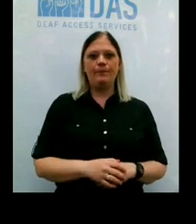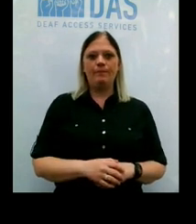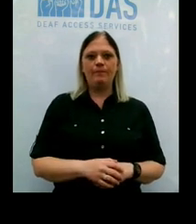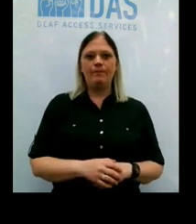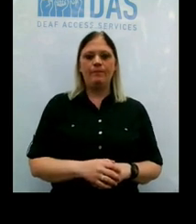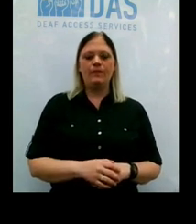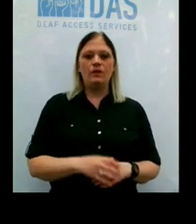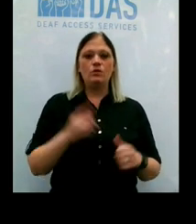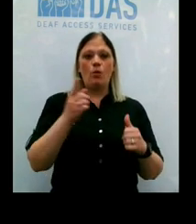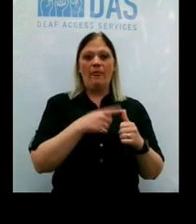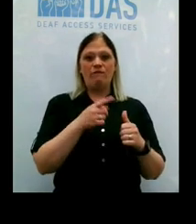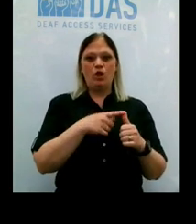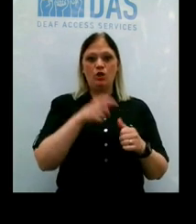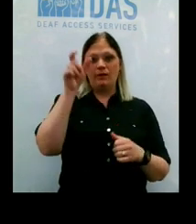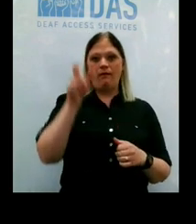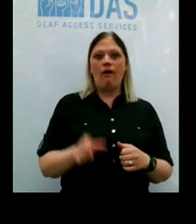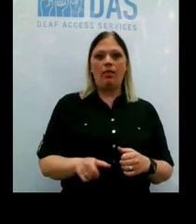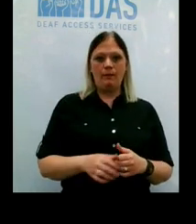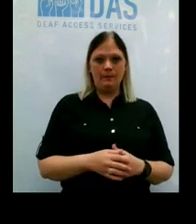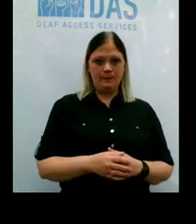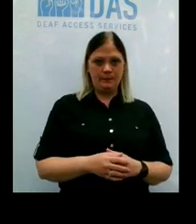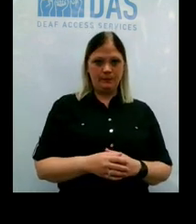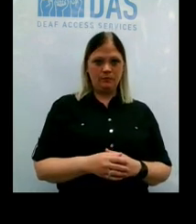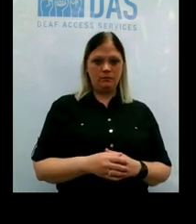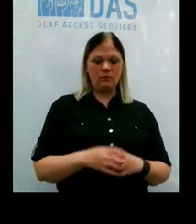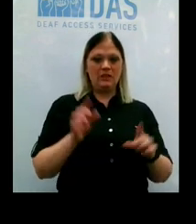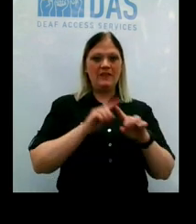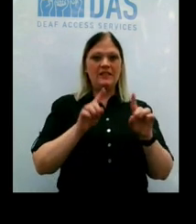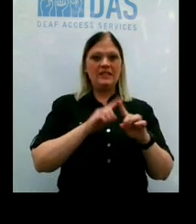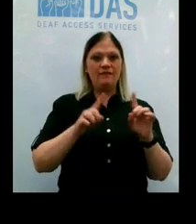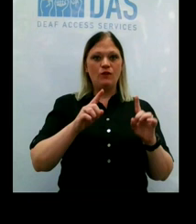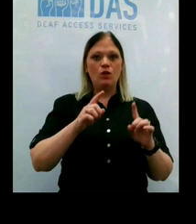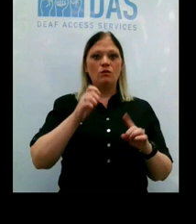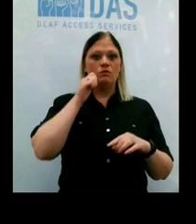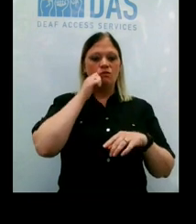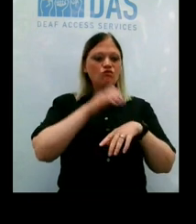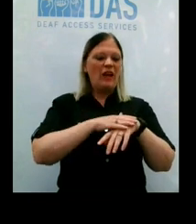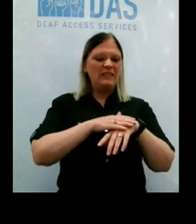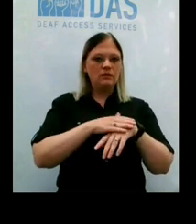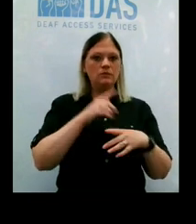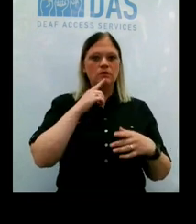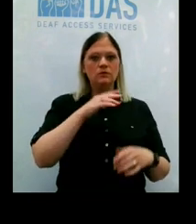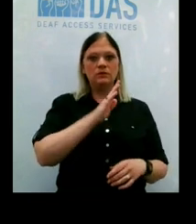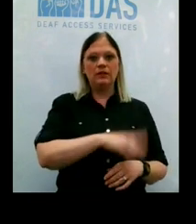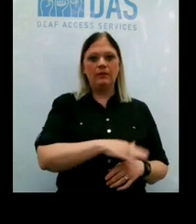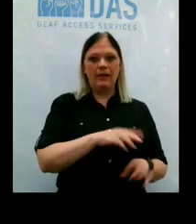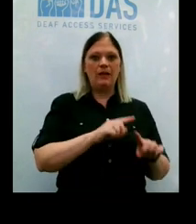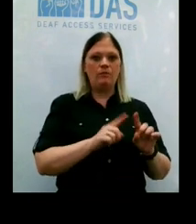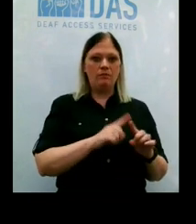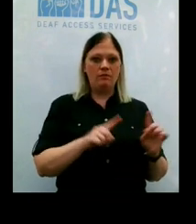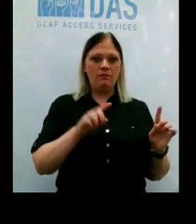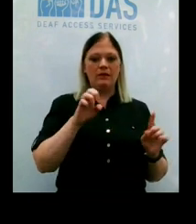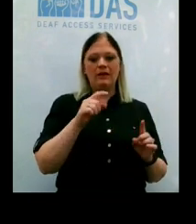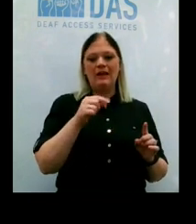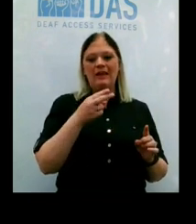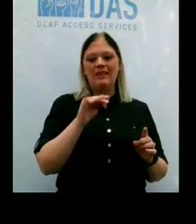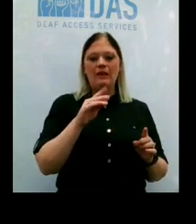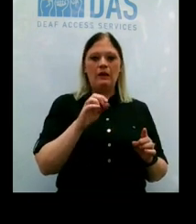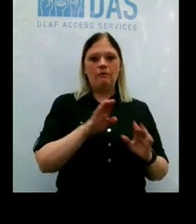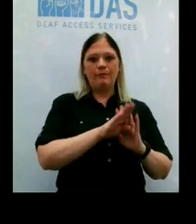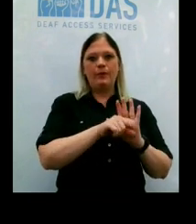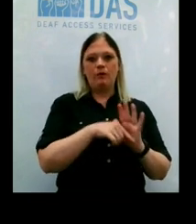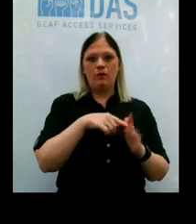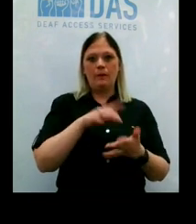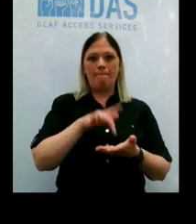in the first column are the, listed the different races, and on the bottom are the different ethnicities. In the middle